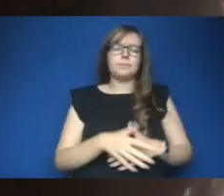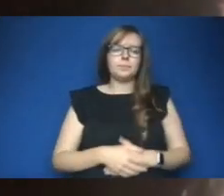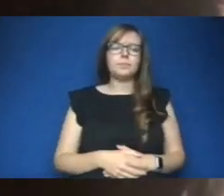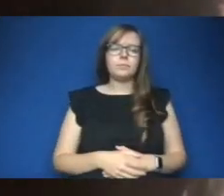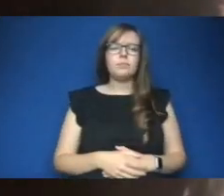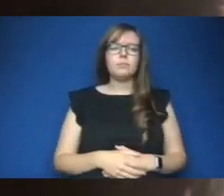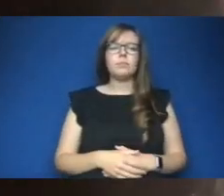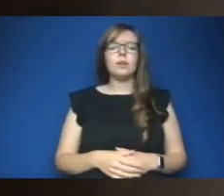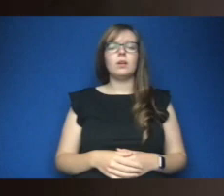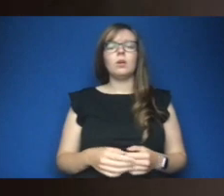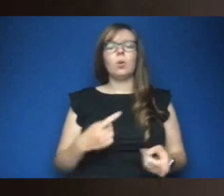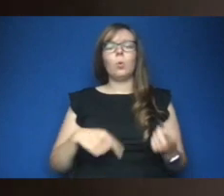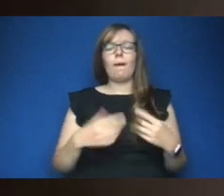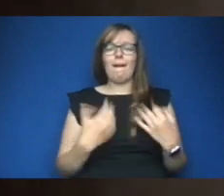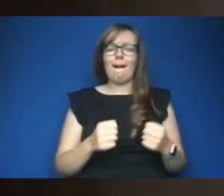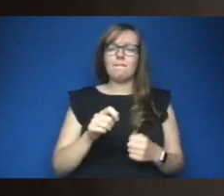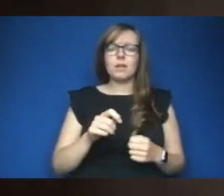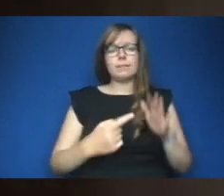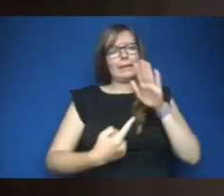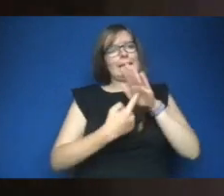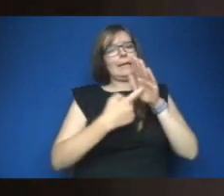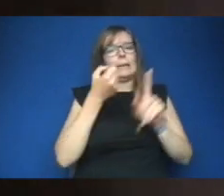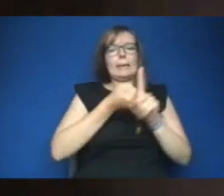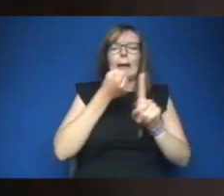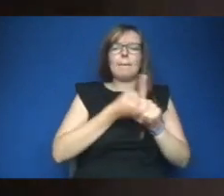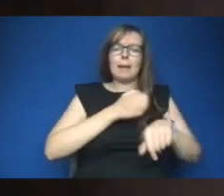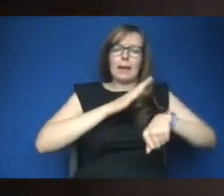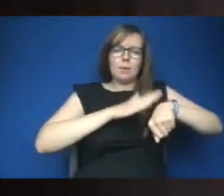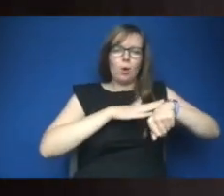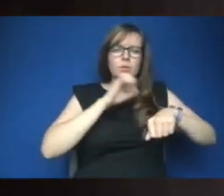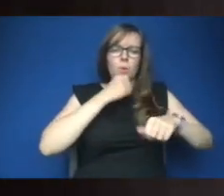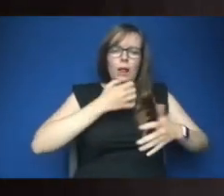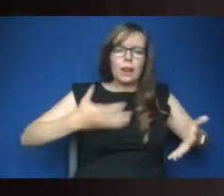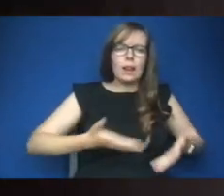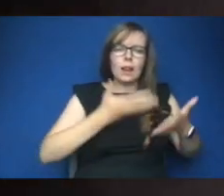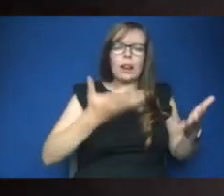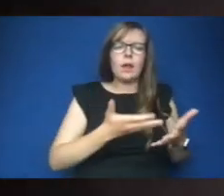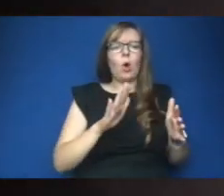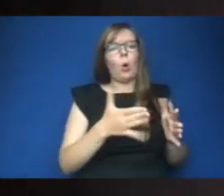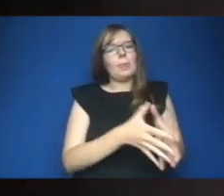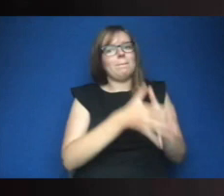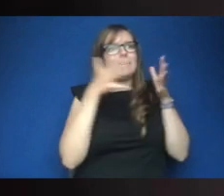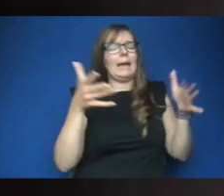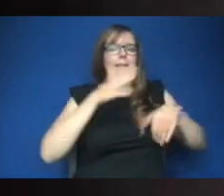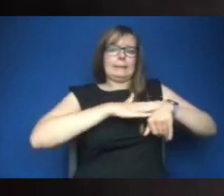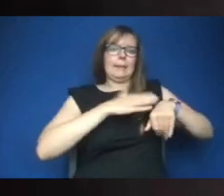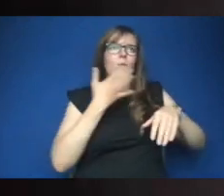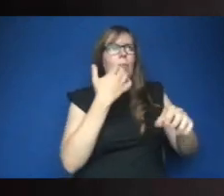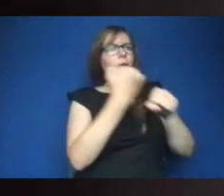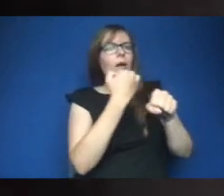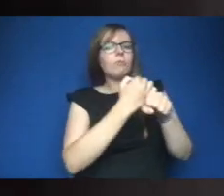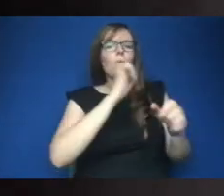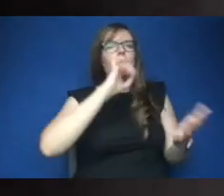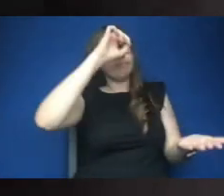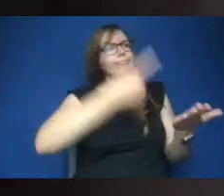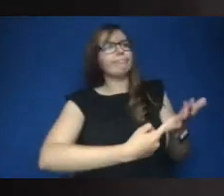we we're going to have key campaign moments so we'll be pushing around all of the um the big moments when our government will make decisions